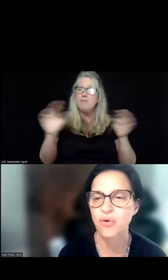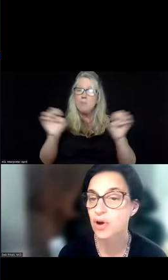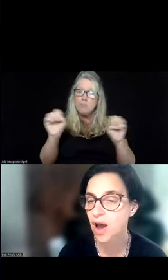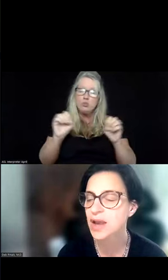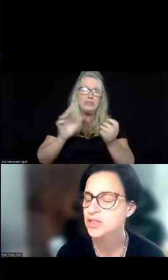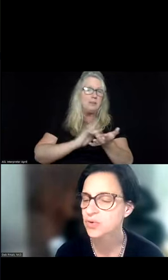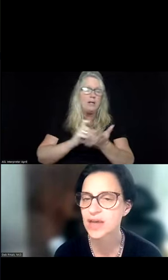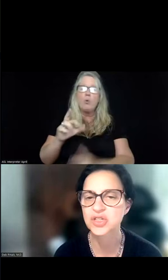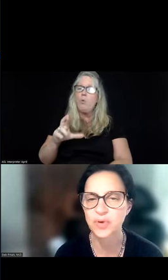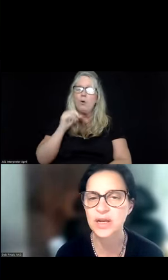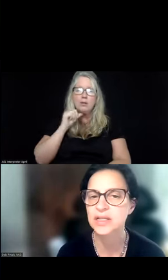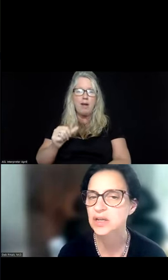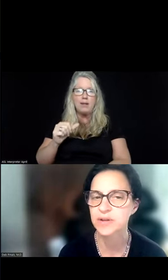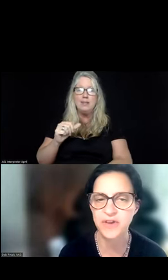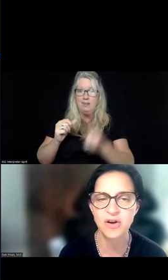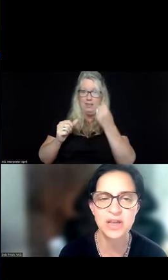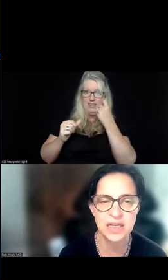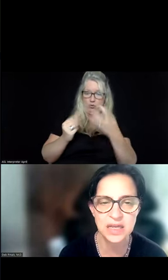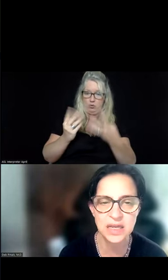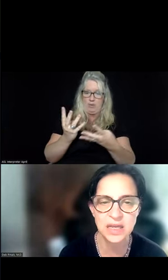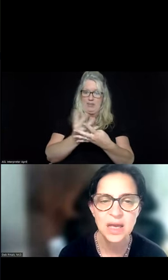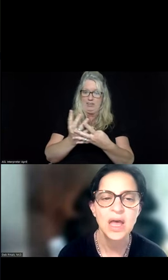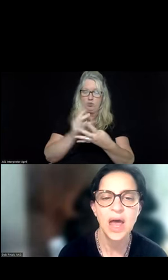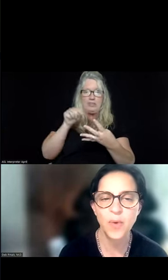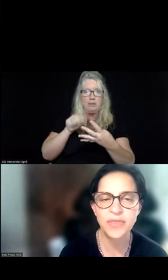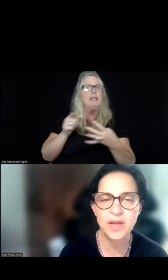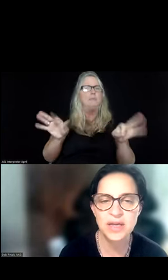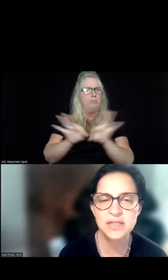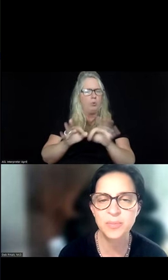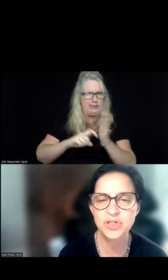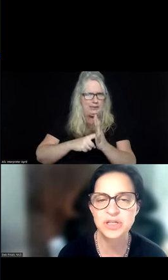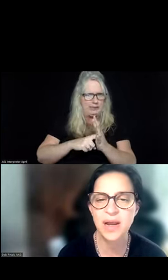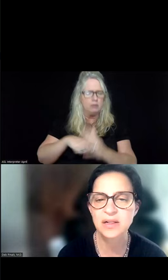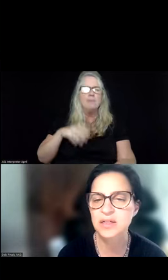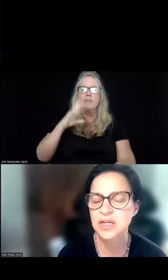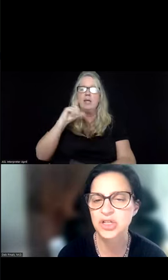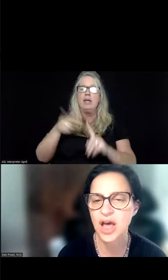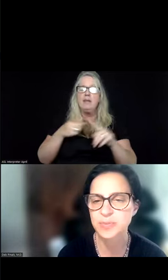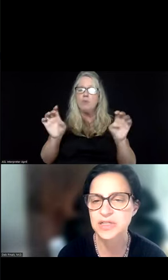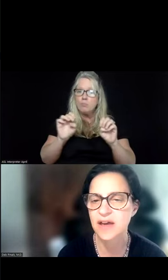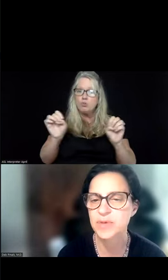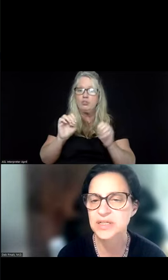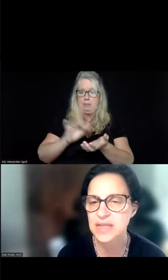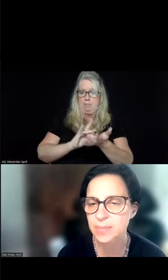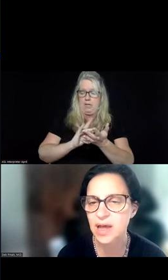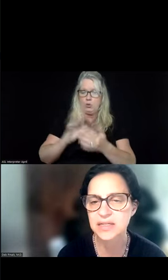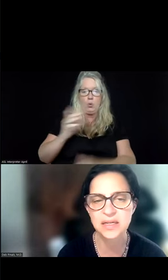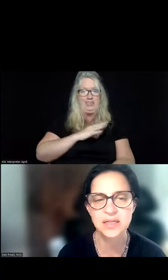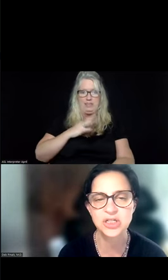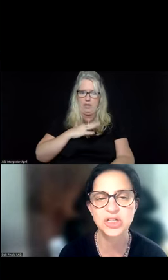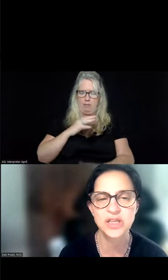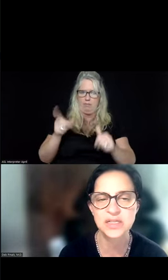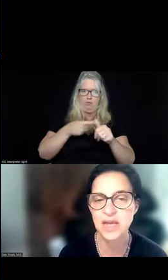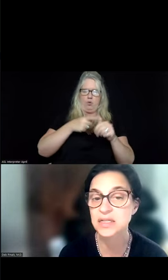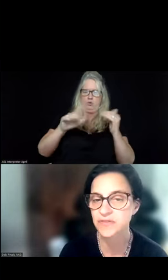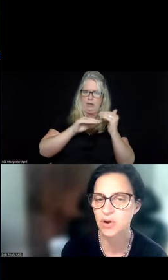condition or not. So that screening is going to be very key. And when there is an emergency medical condition, the hospital staff must stabilize the